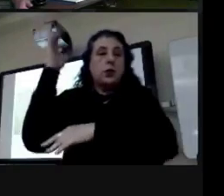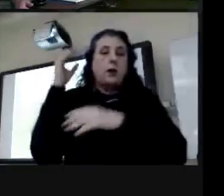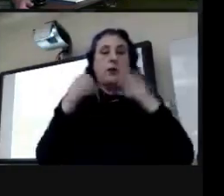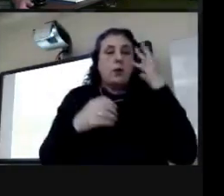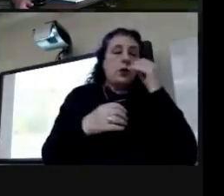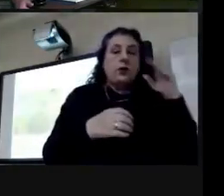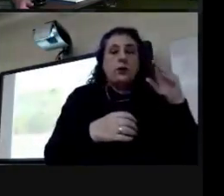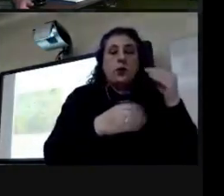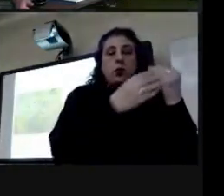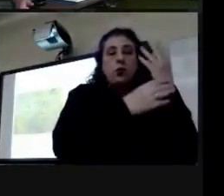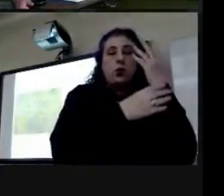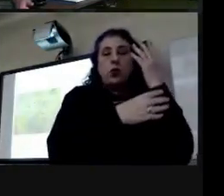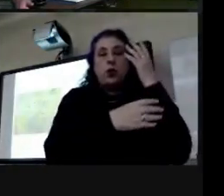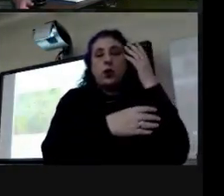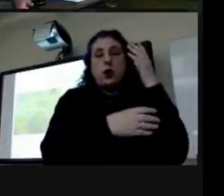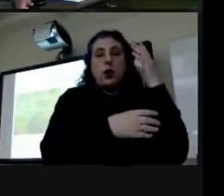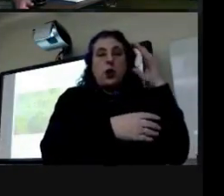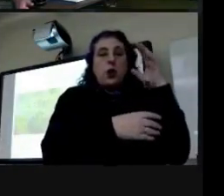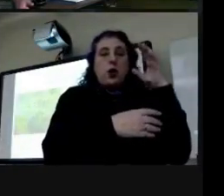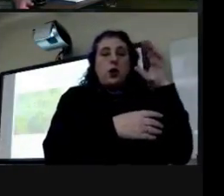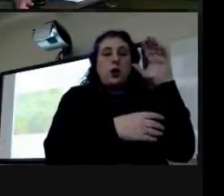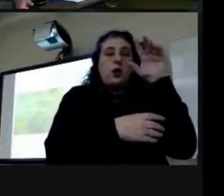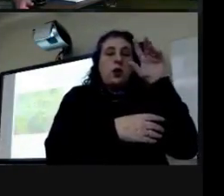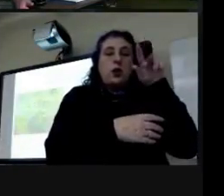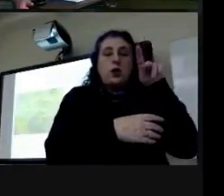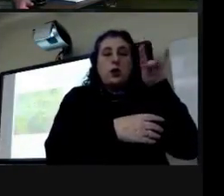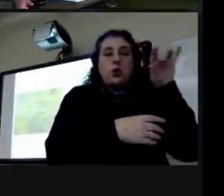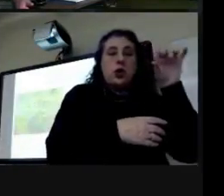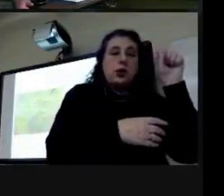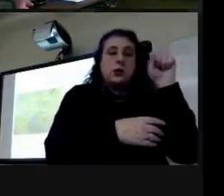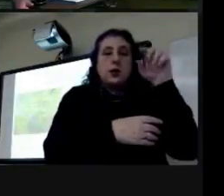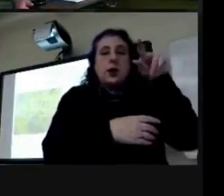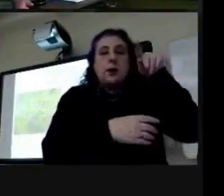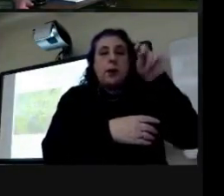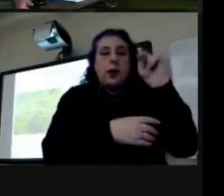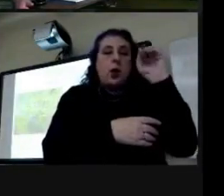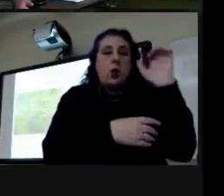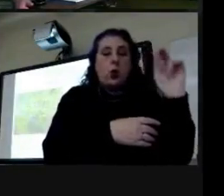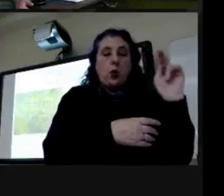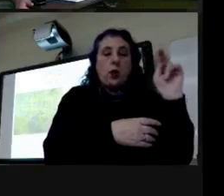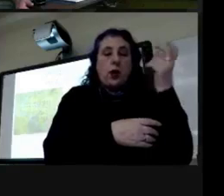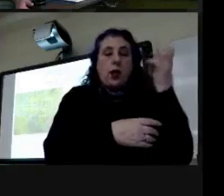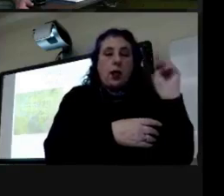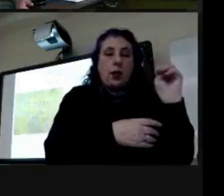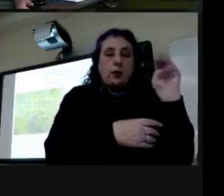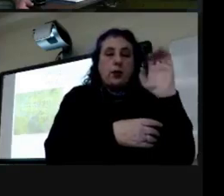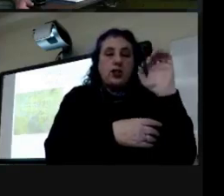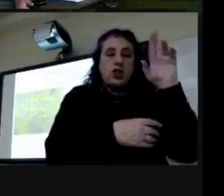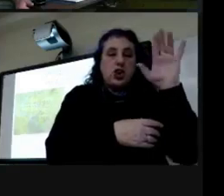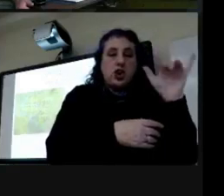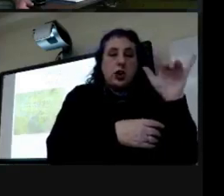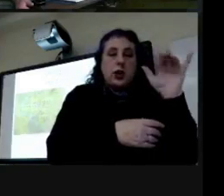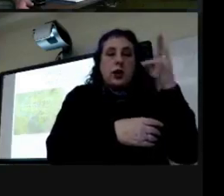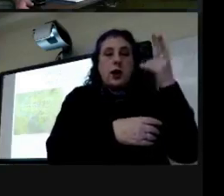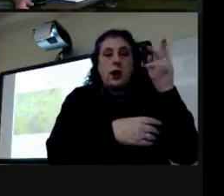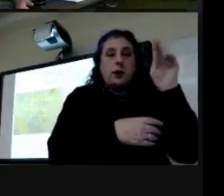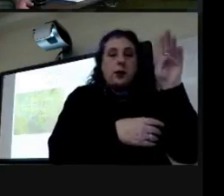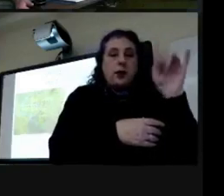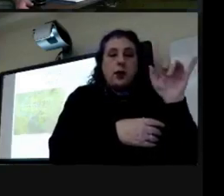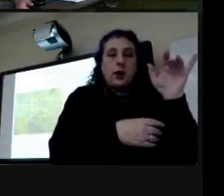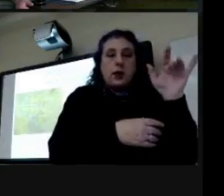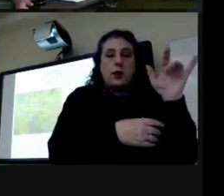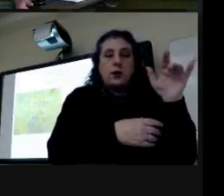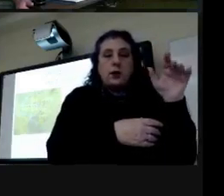groves of young forest trees pinnate elm cherry and hackberry which were festooned with grapevines and fringed with plum and